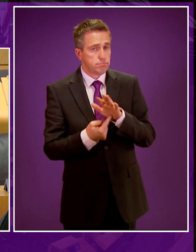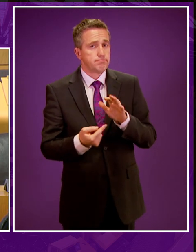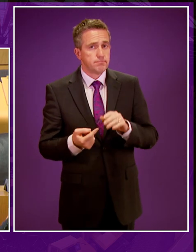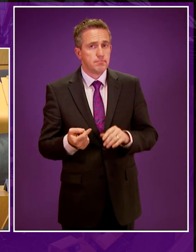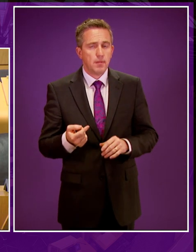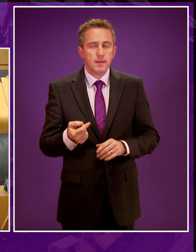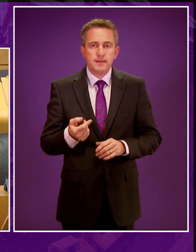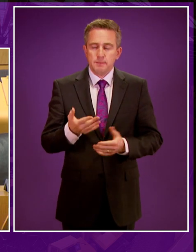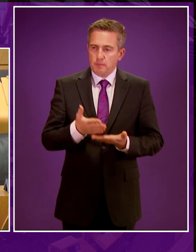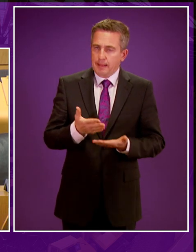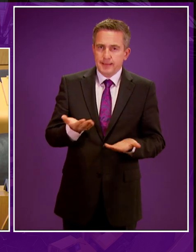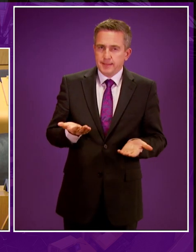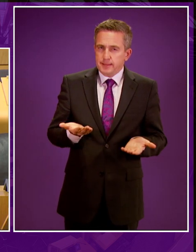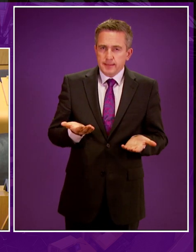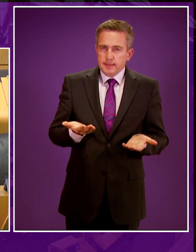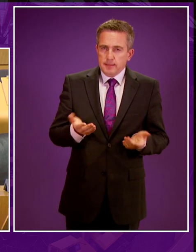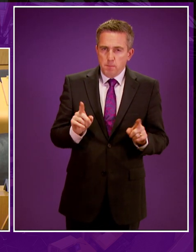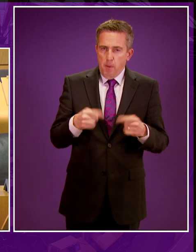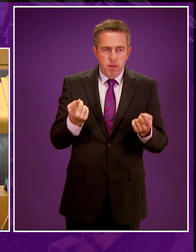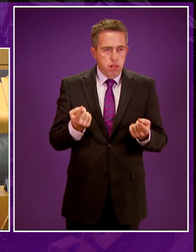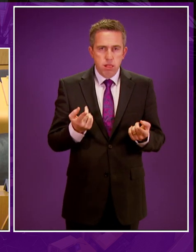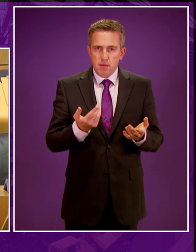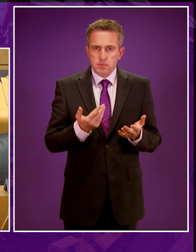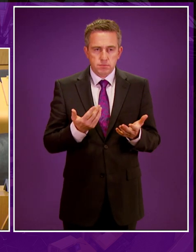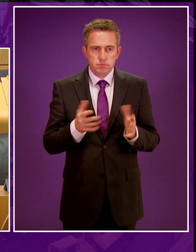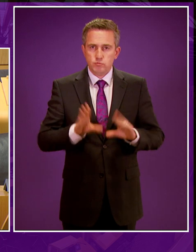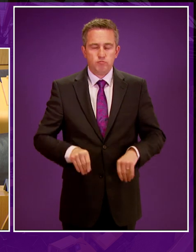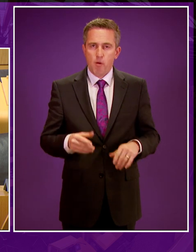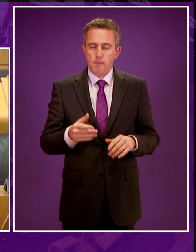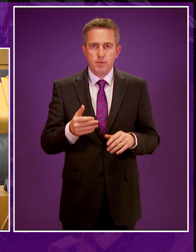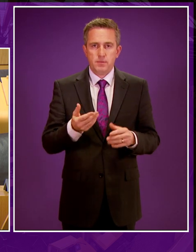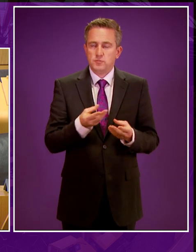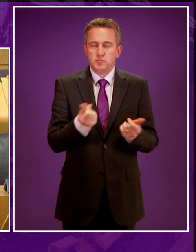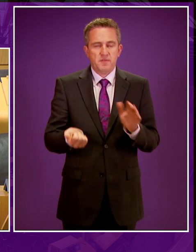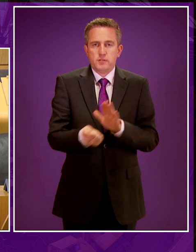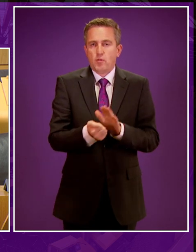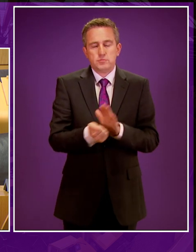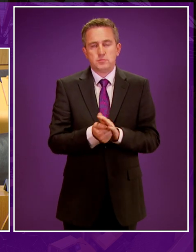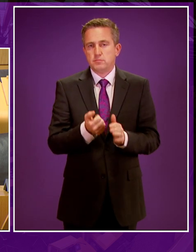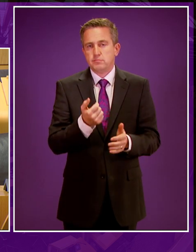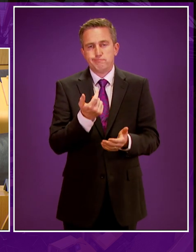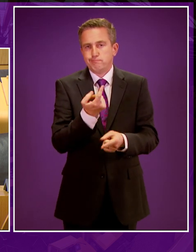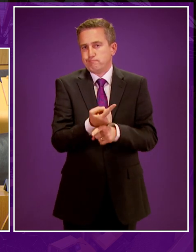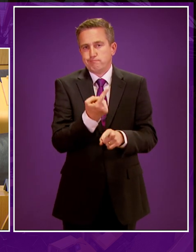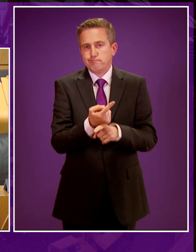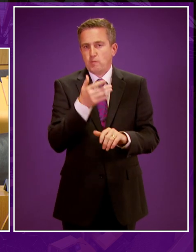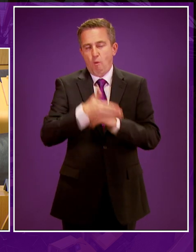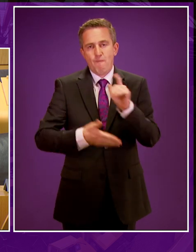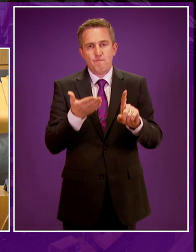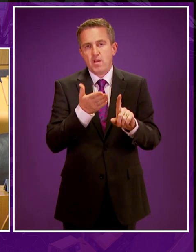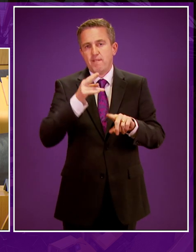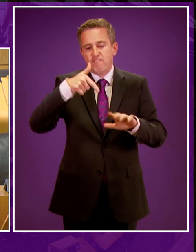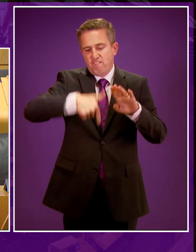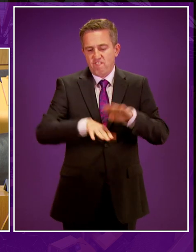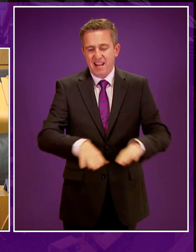proved now and impossible to cut through the rhetoric, hostility and quite frankly, nonsense, which seems to characterize any discussion of fracking.